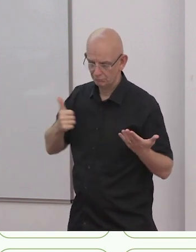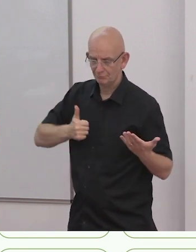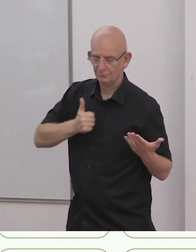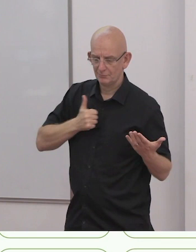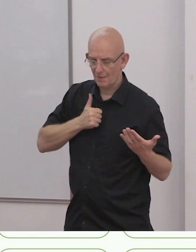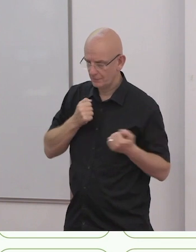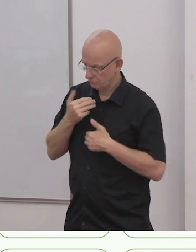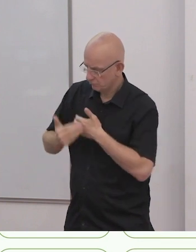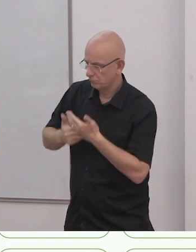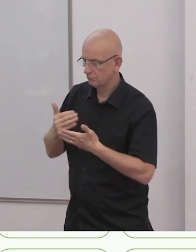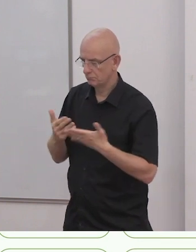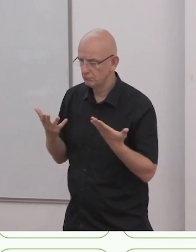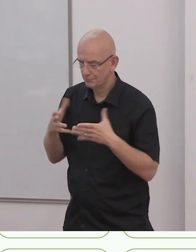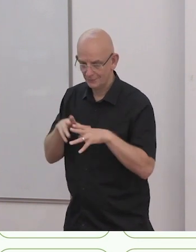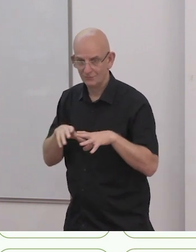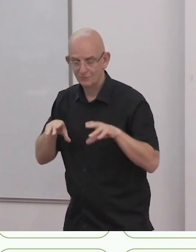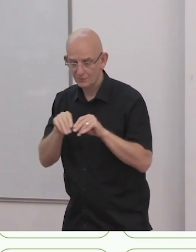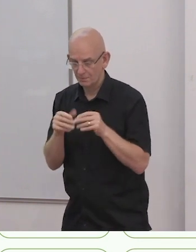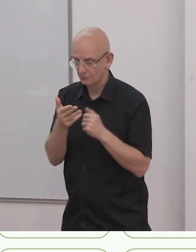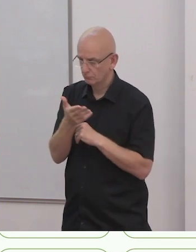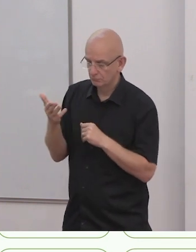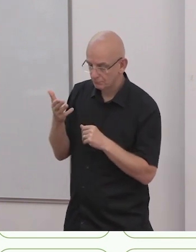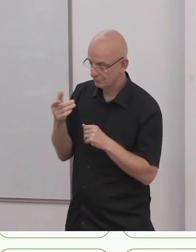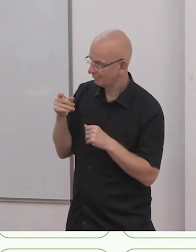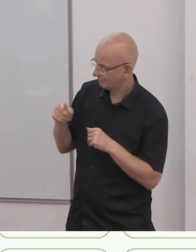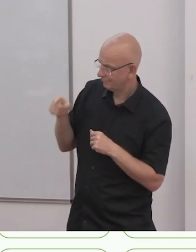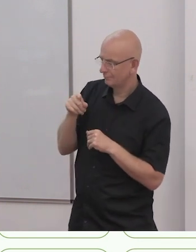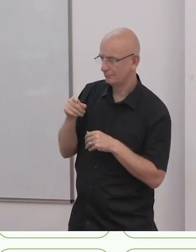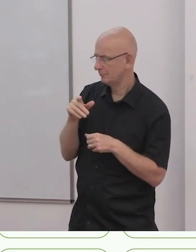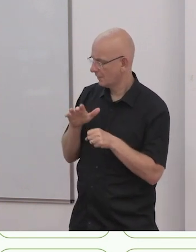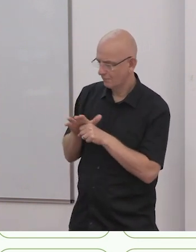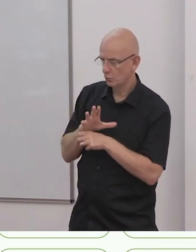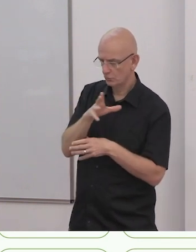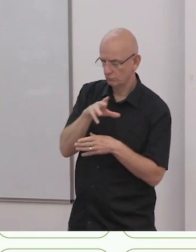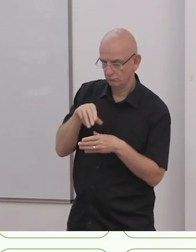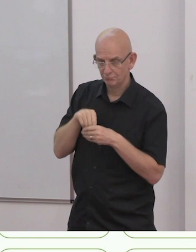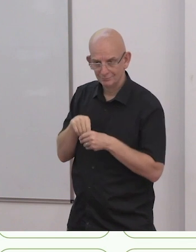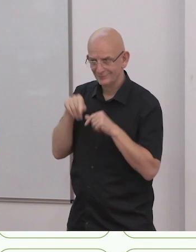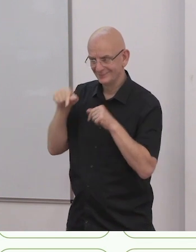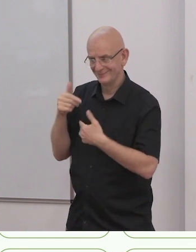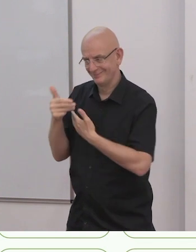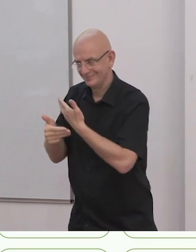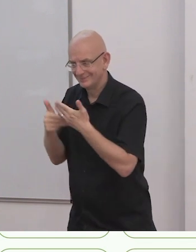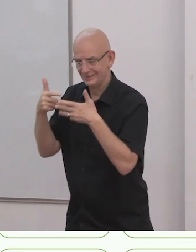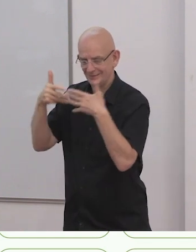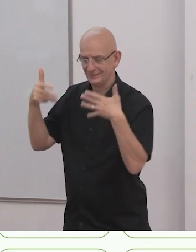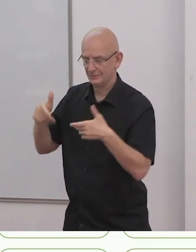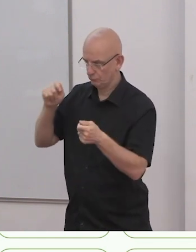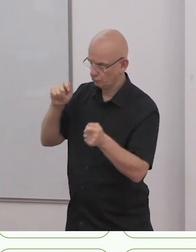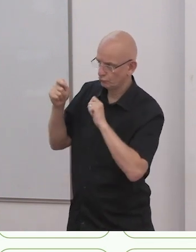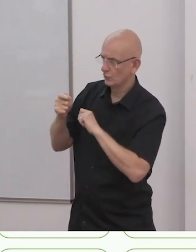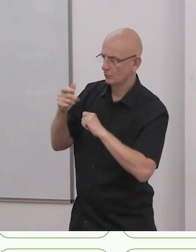quality and equitable education. Goal one says develop